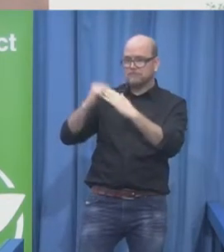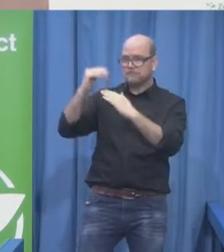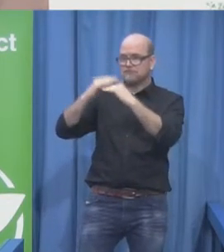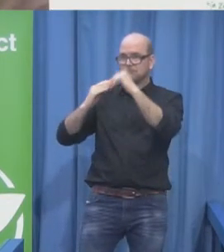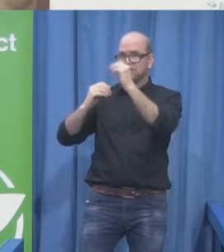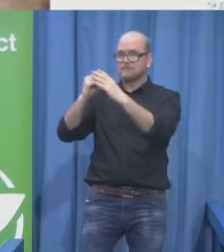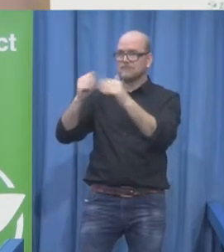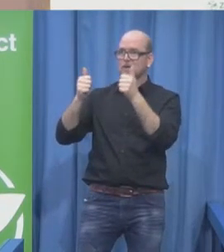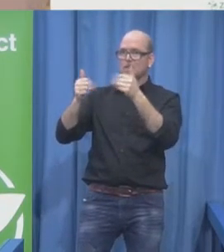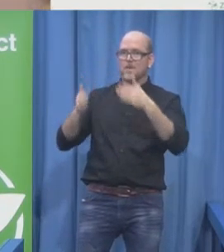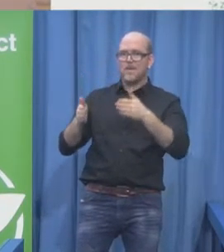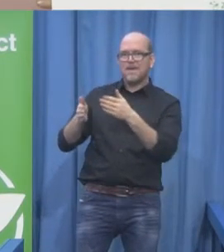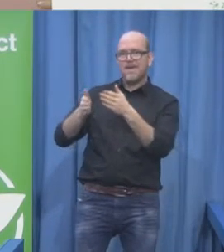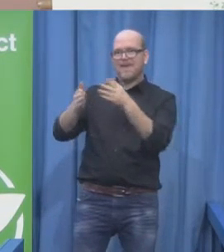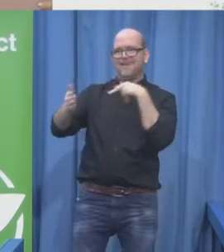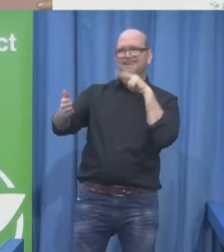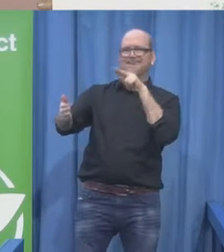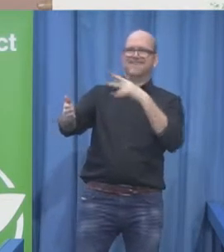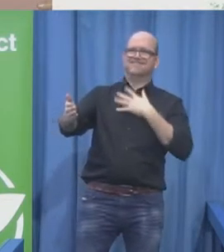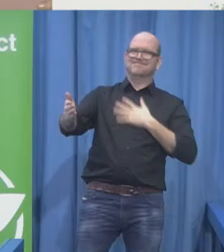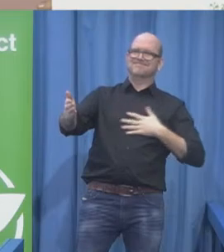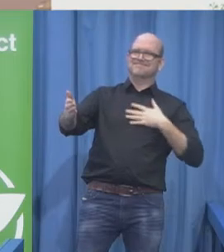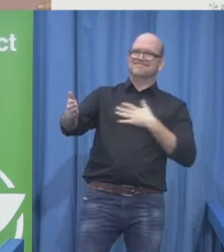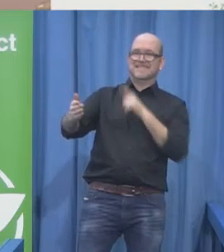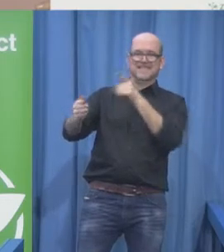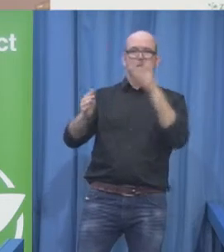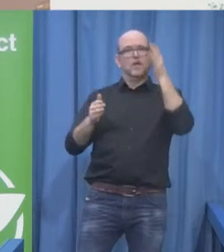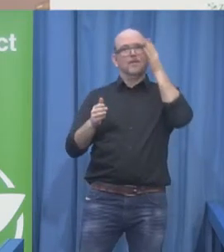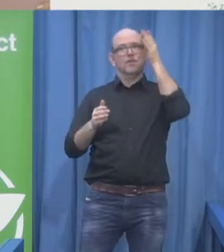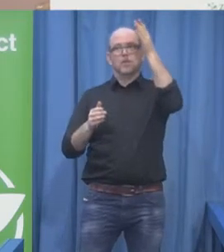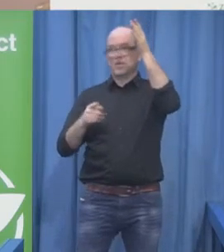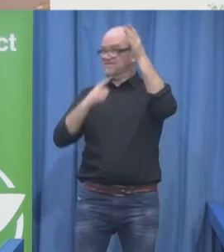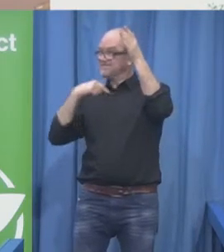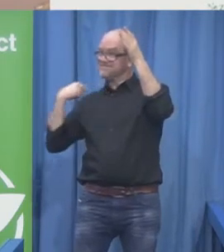we, we. Not we, them. Who are them?